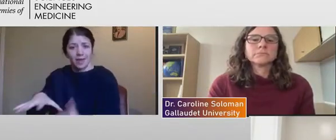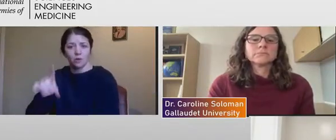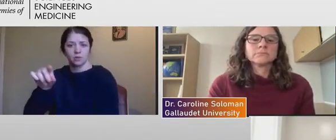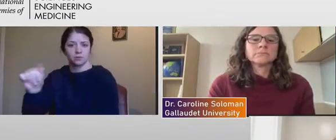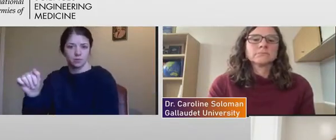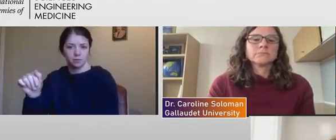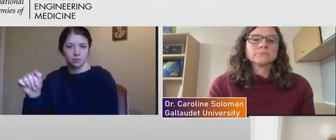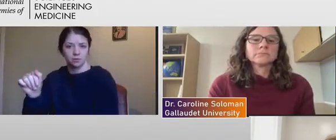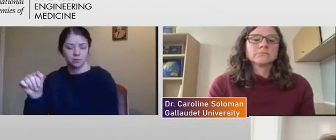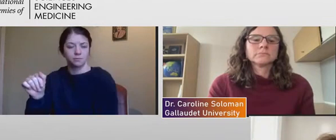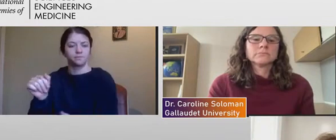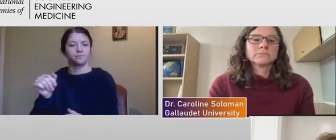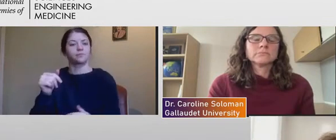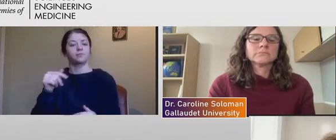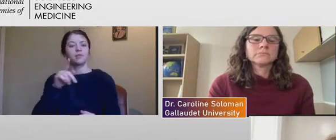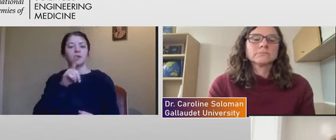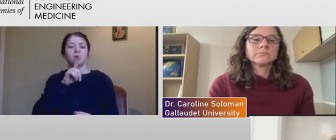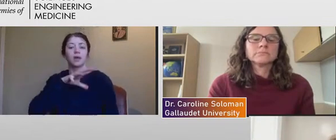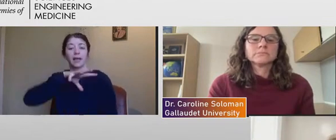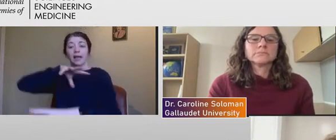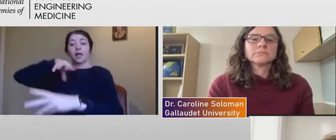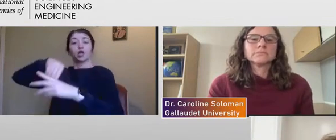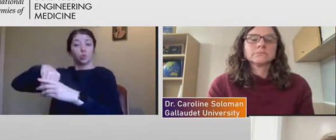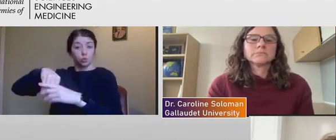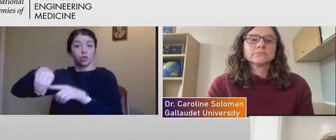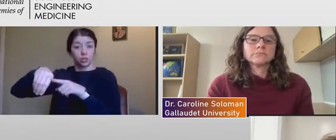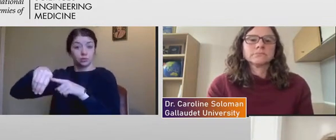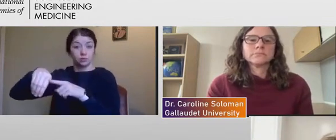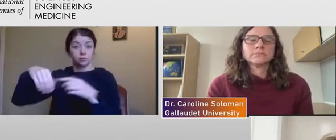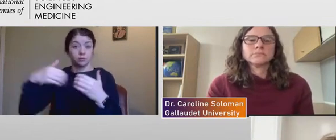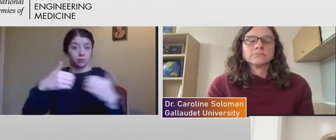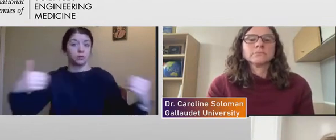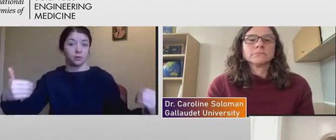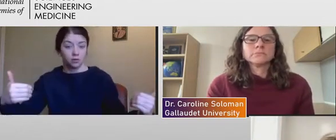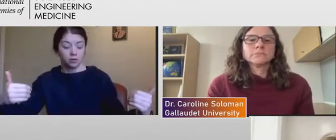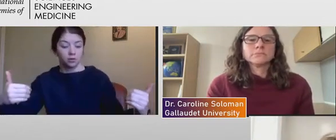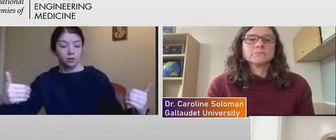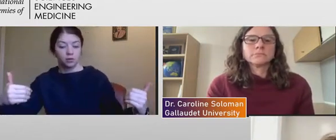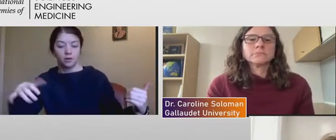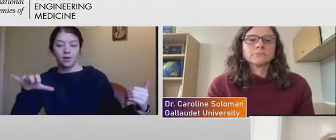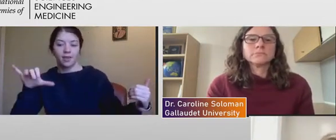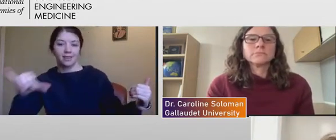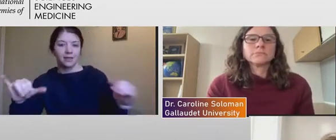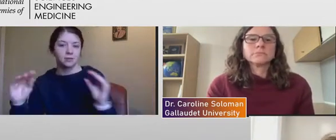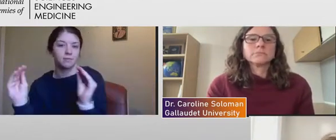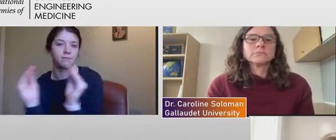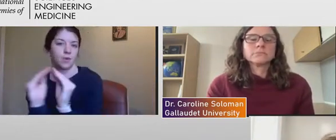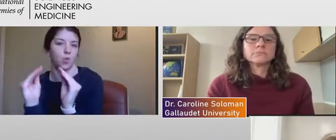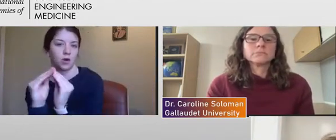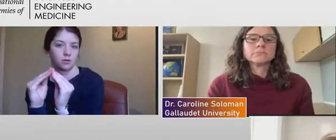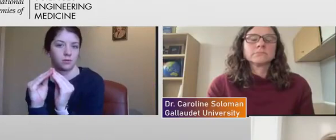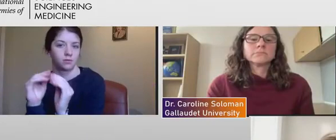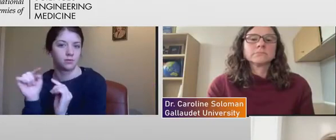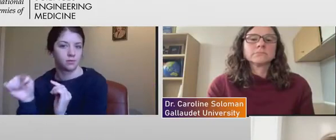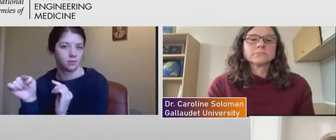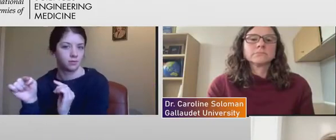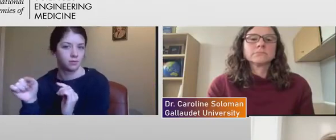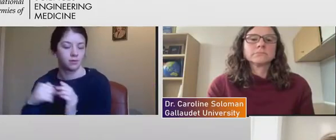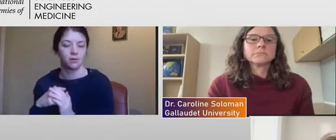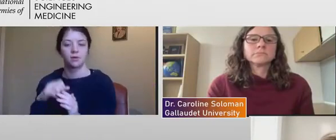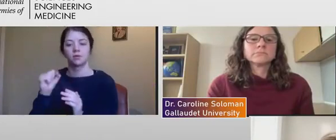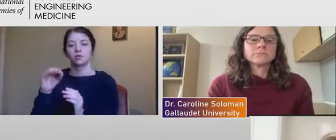inclusion as going further, not only providing